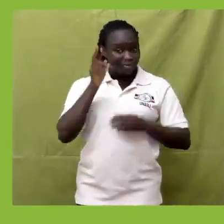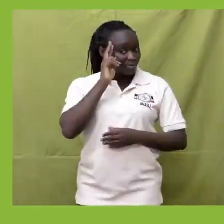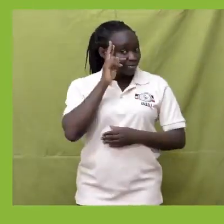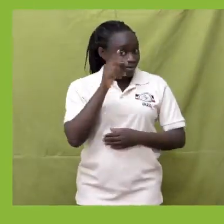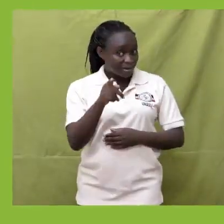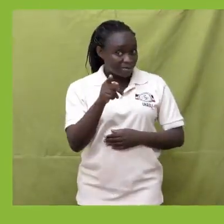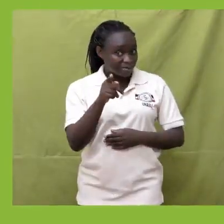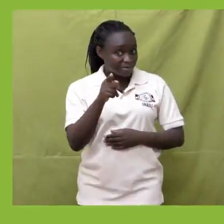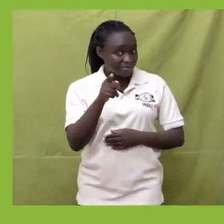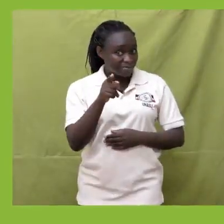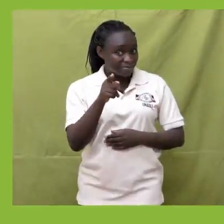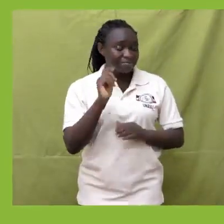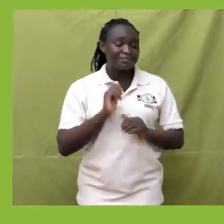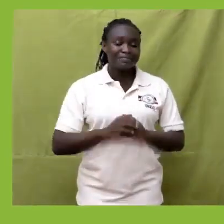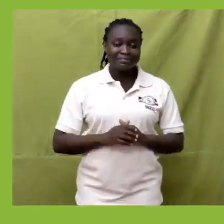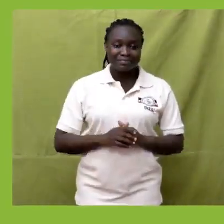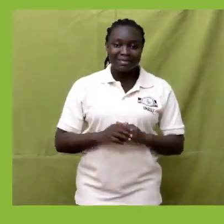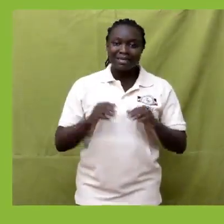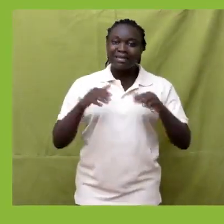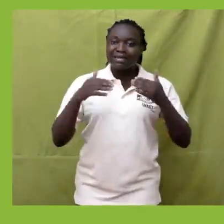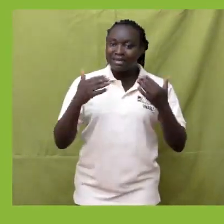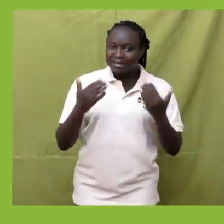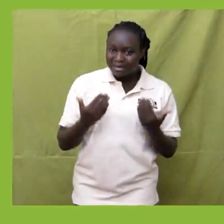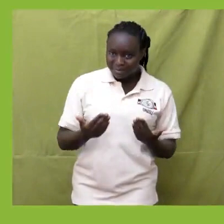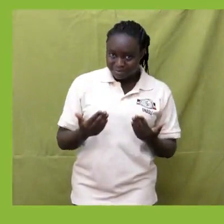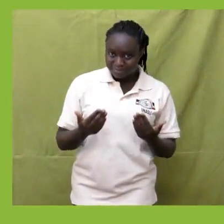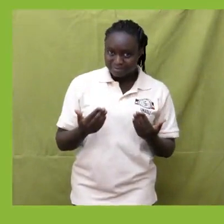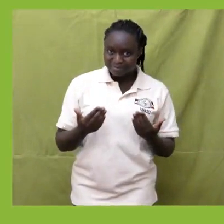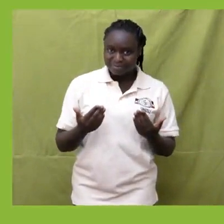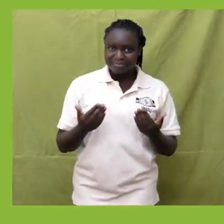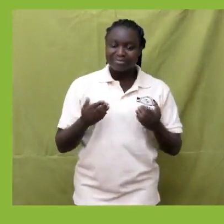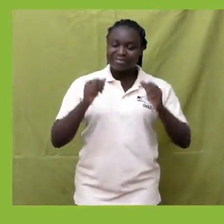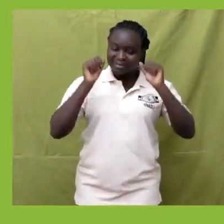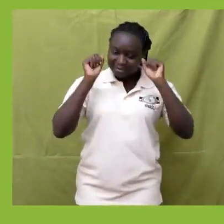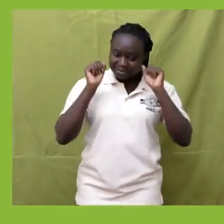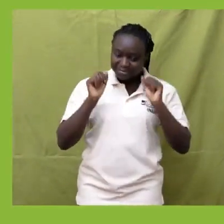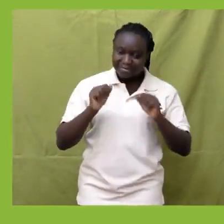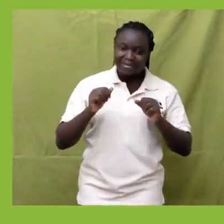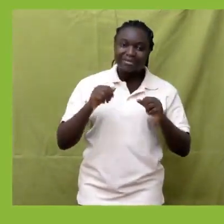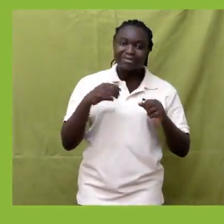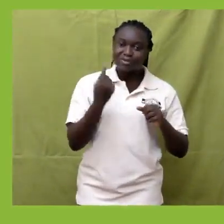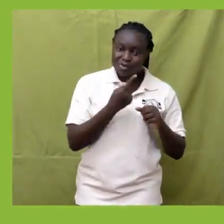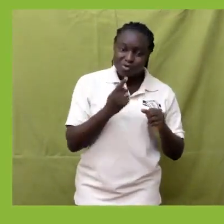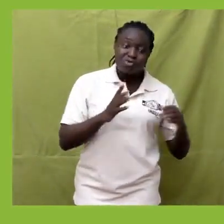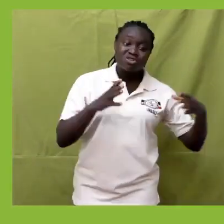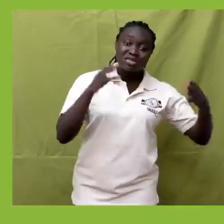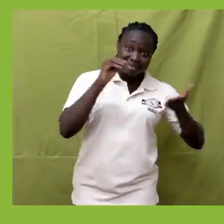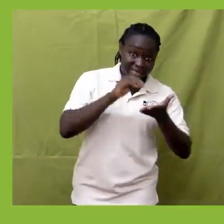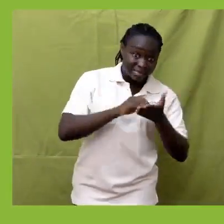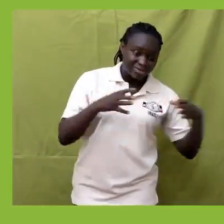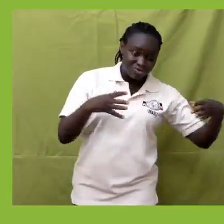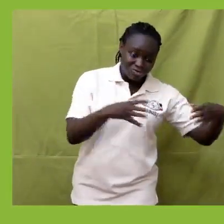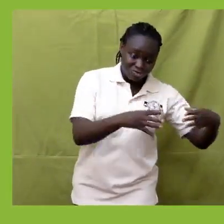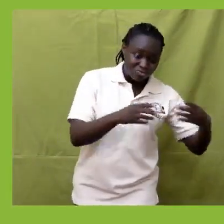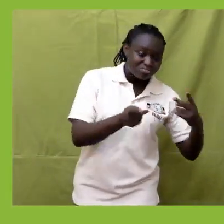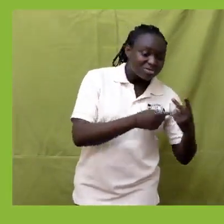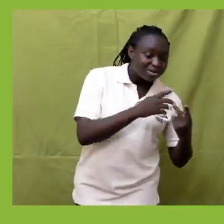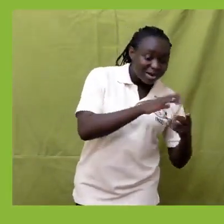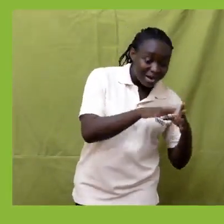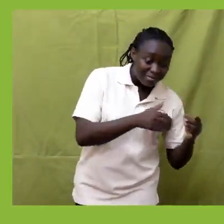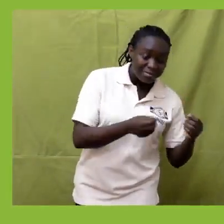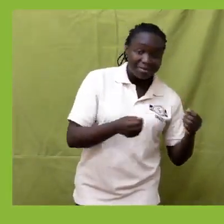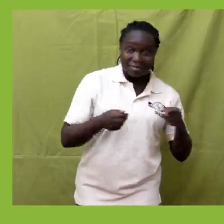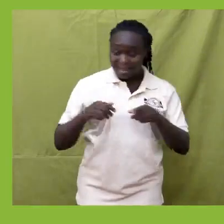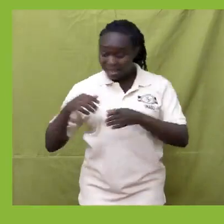And non equivalent for sets which have same number of